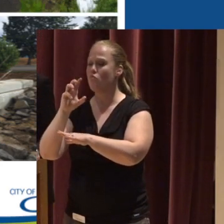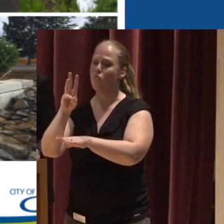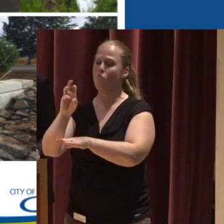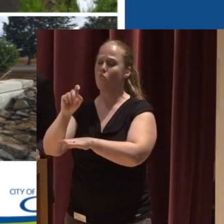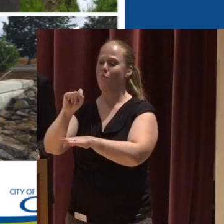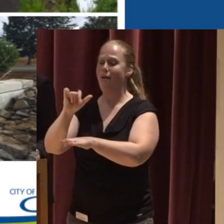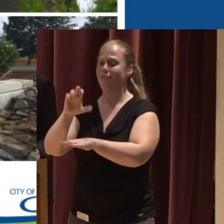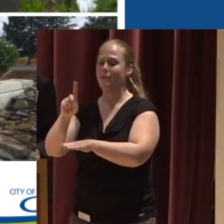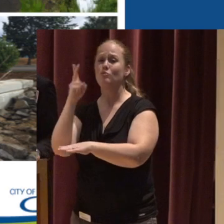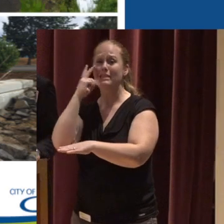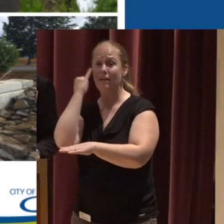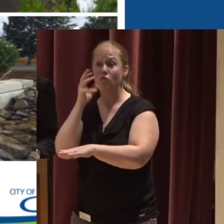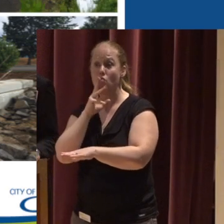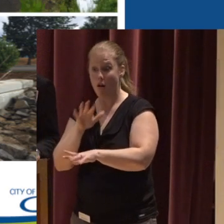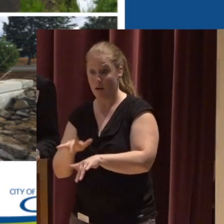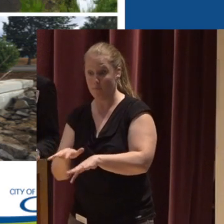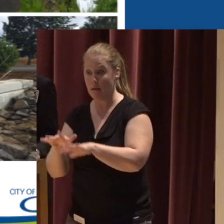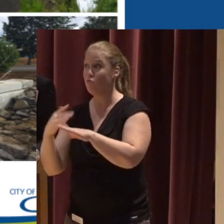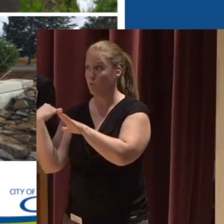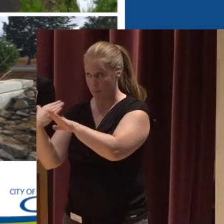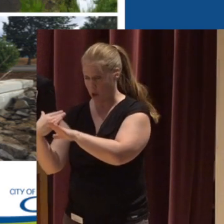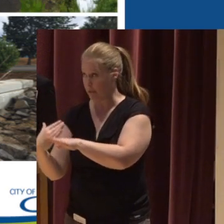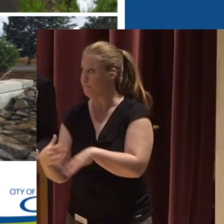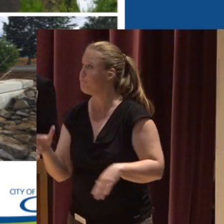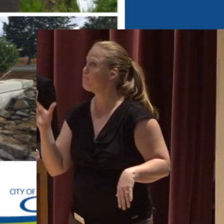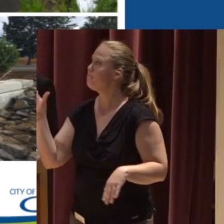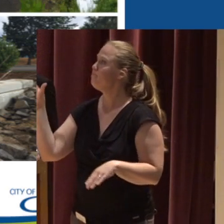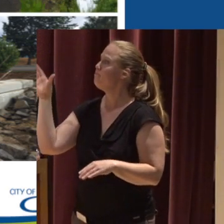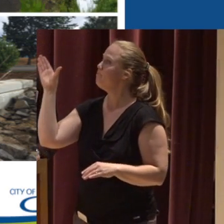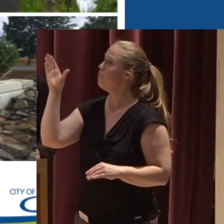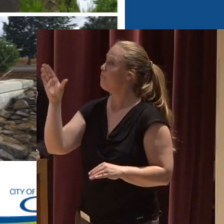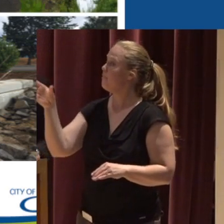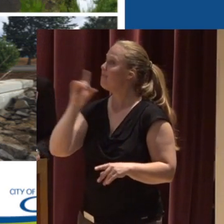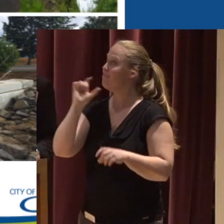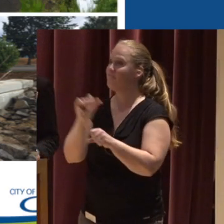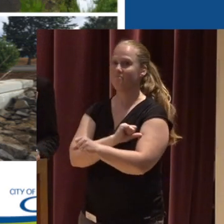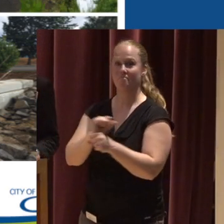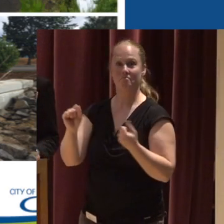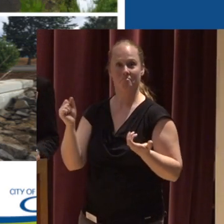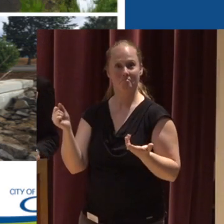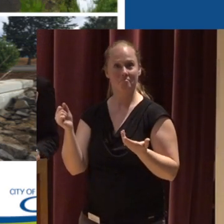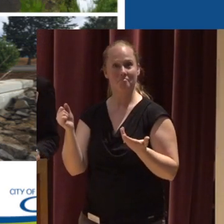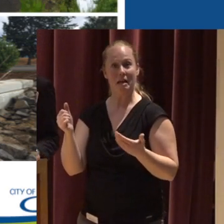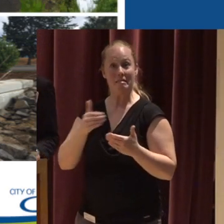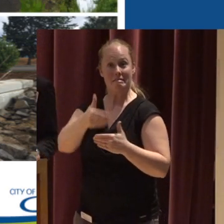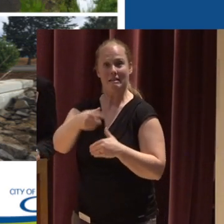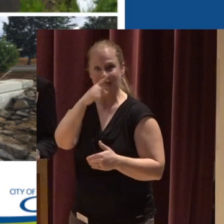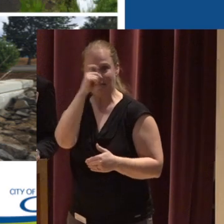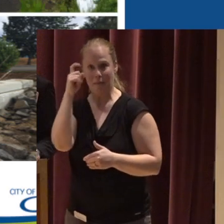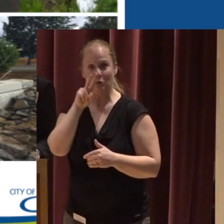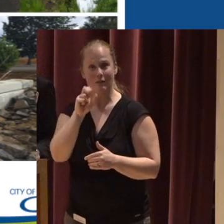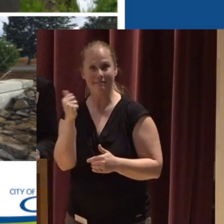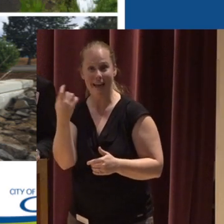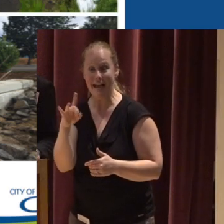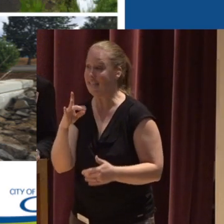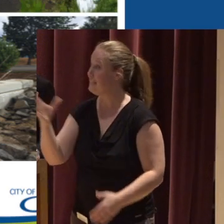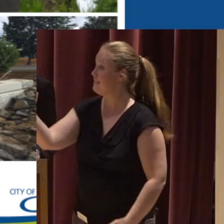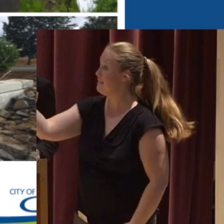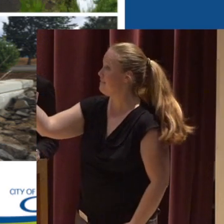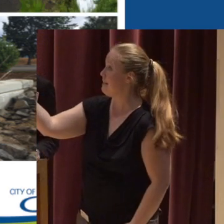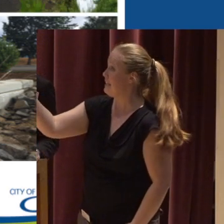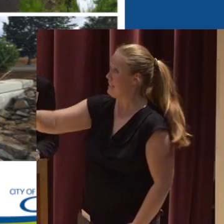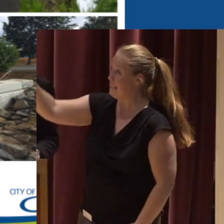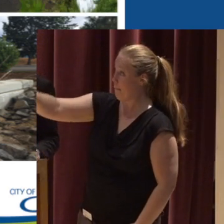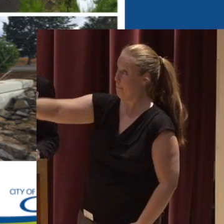might back up? So we did that And lo and behold in the summer of 2018 This is the